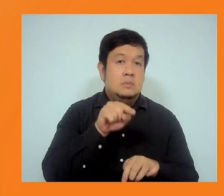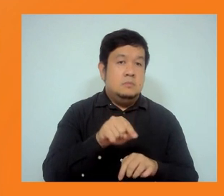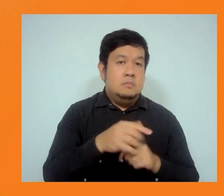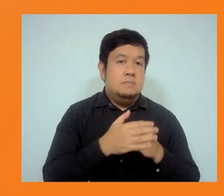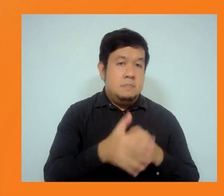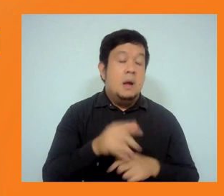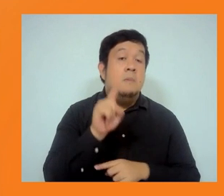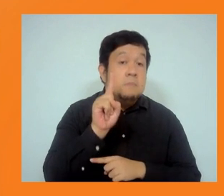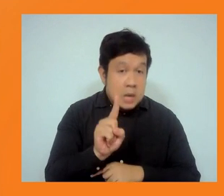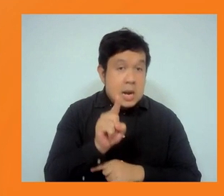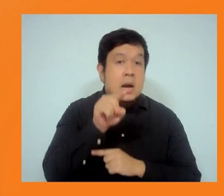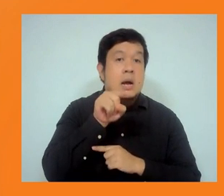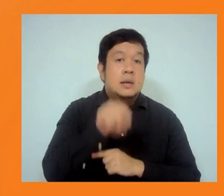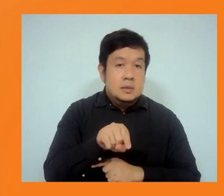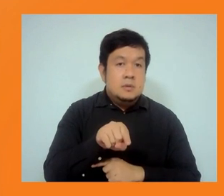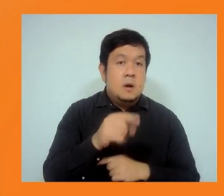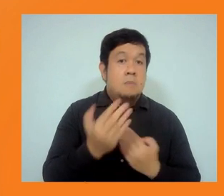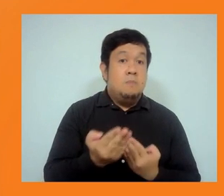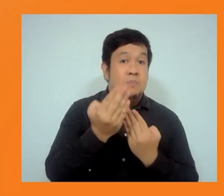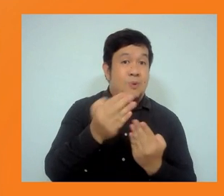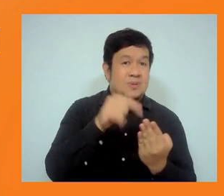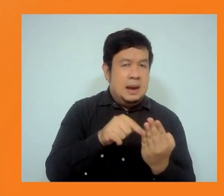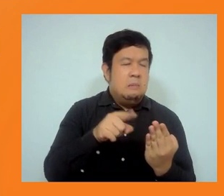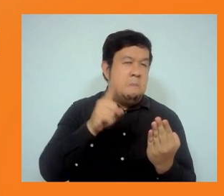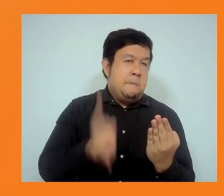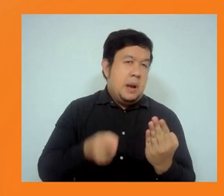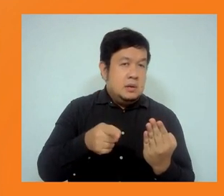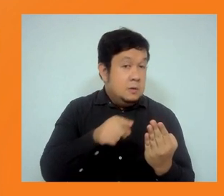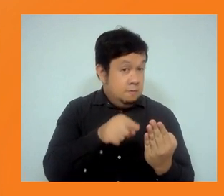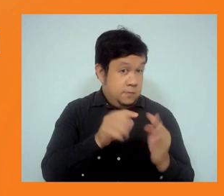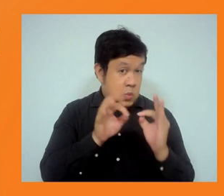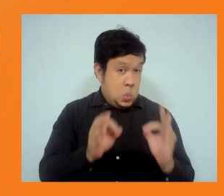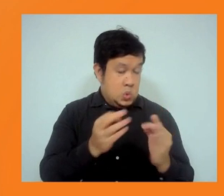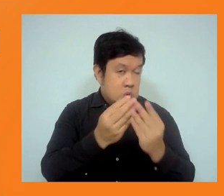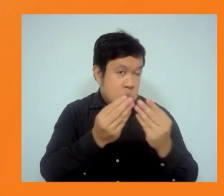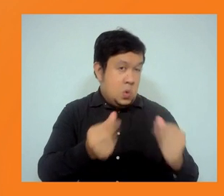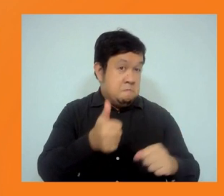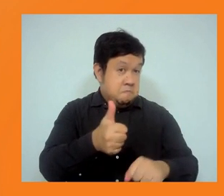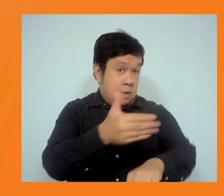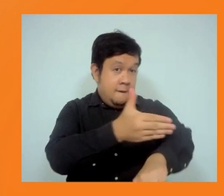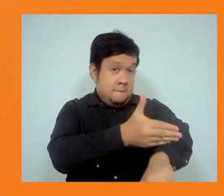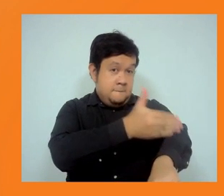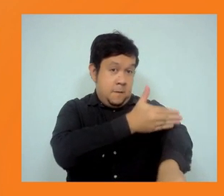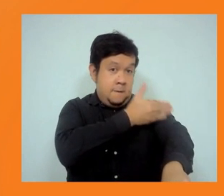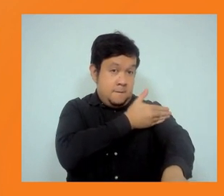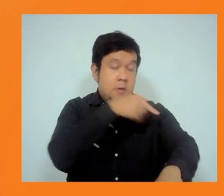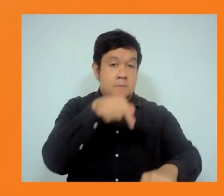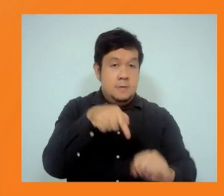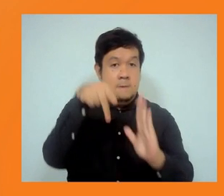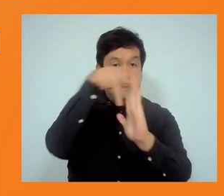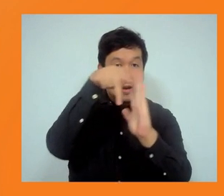Plus, another important element is to increase harmonisation with the policies of other multilateral financial